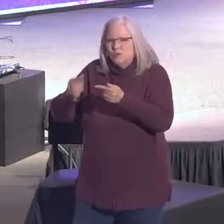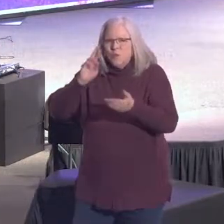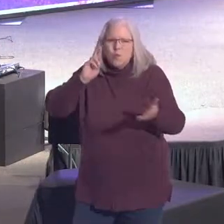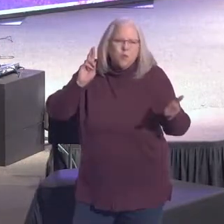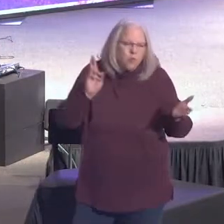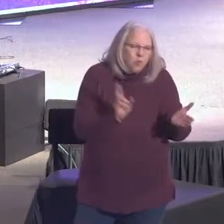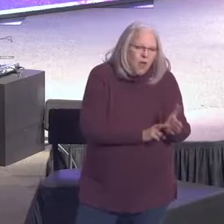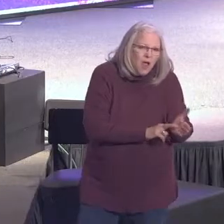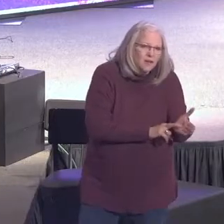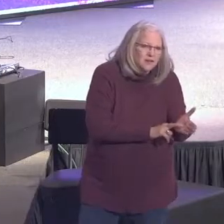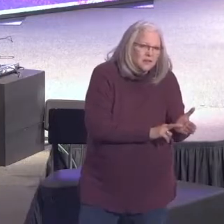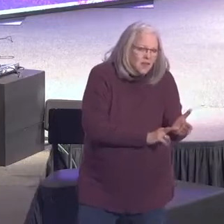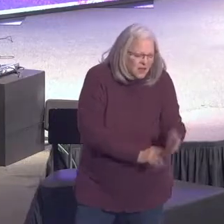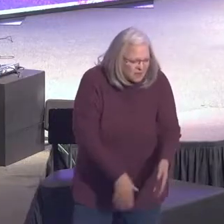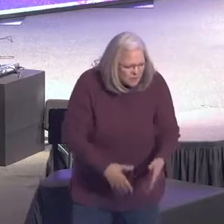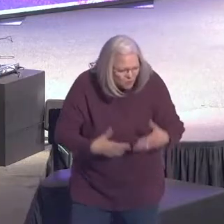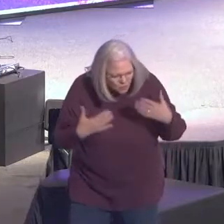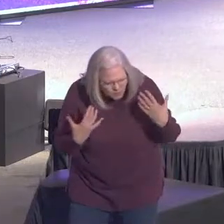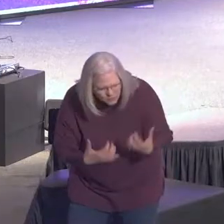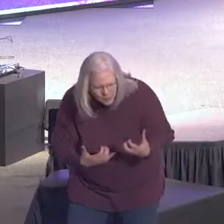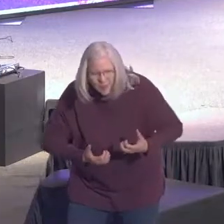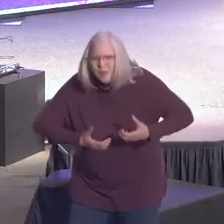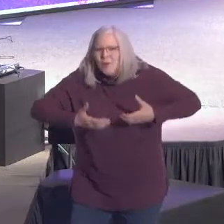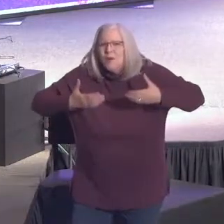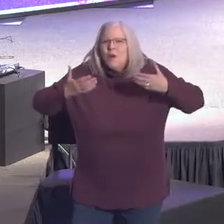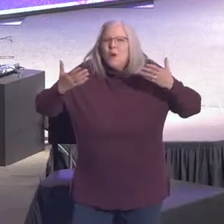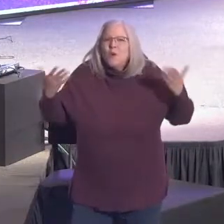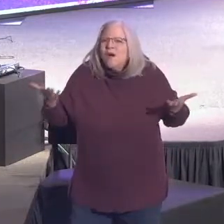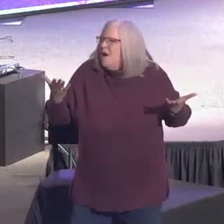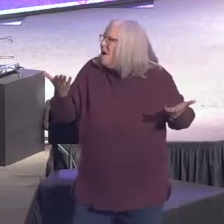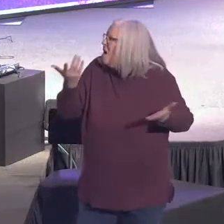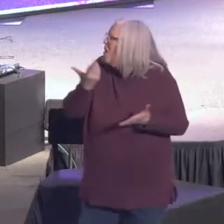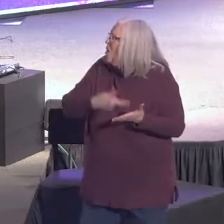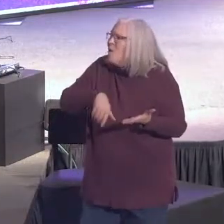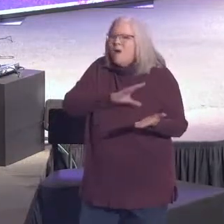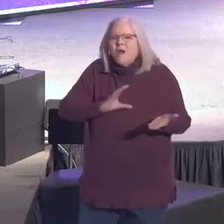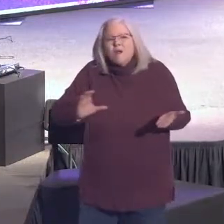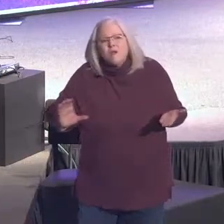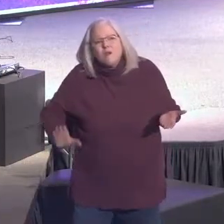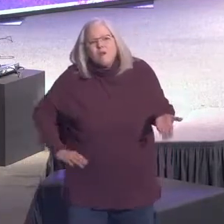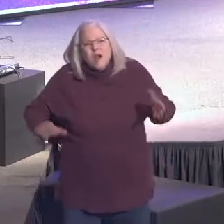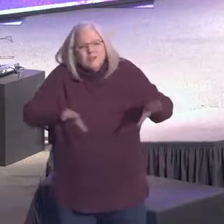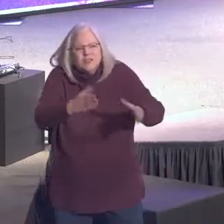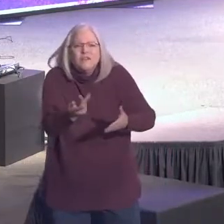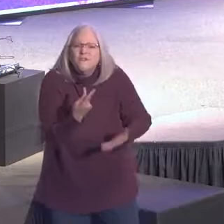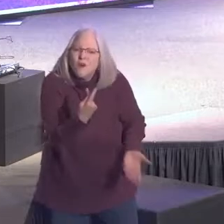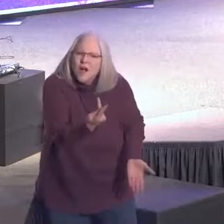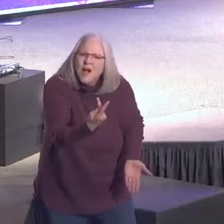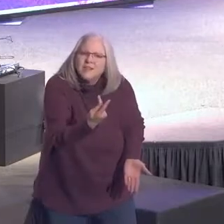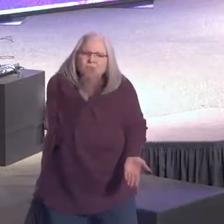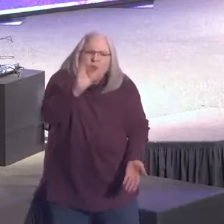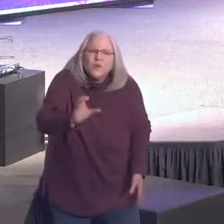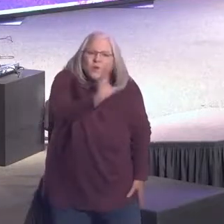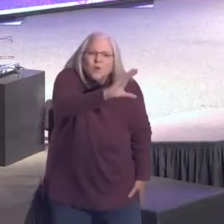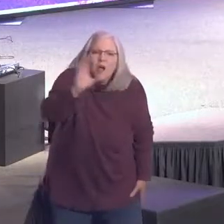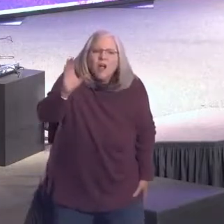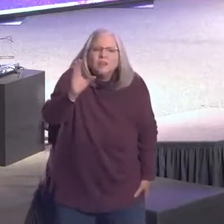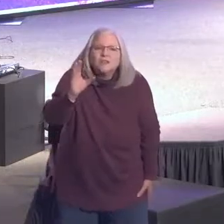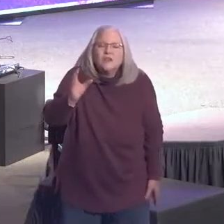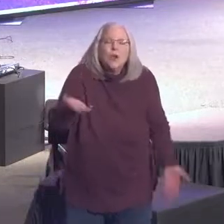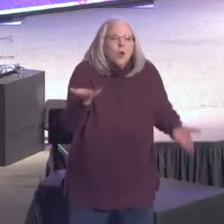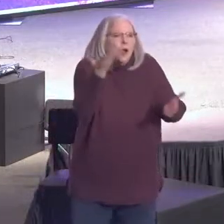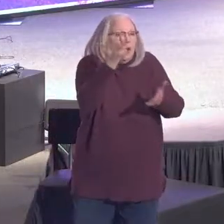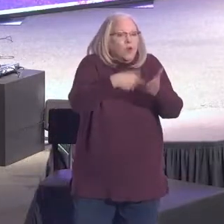the magnitude of what Christ has done for us on the cross. The magnitude of what Christ has done for you